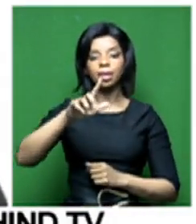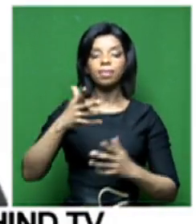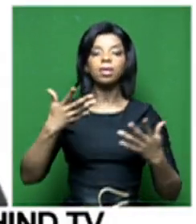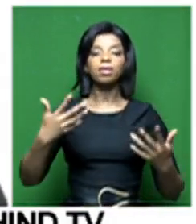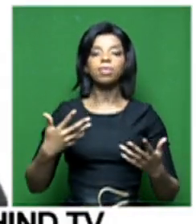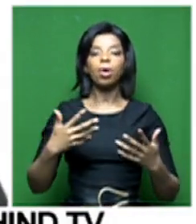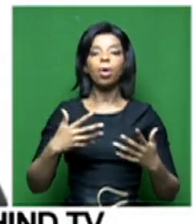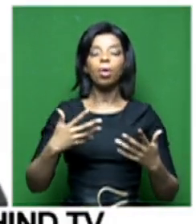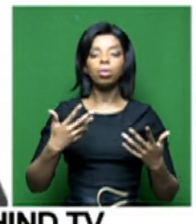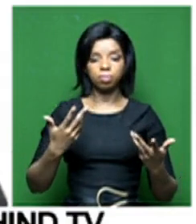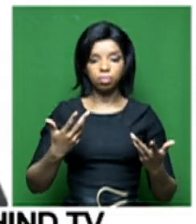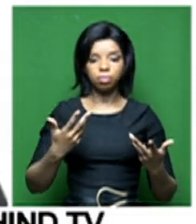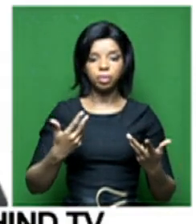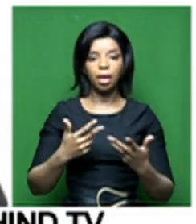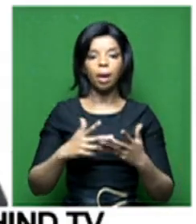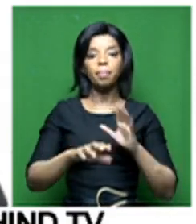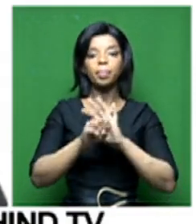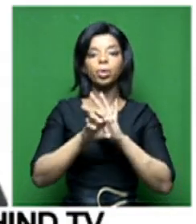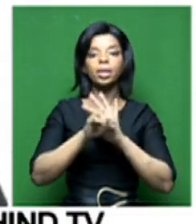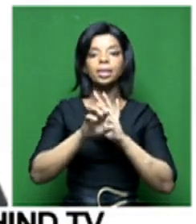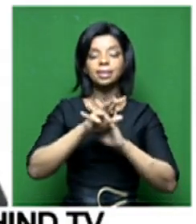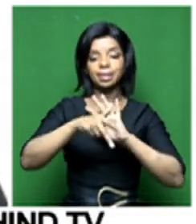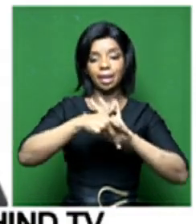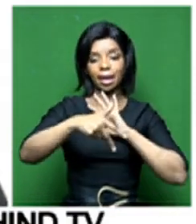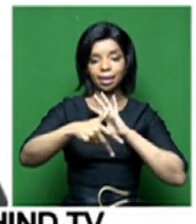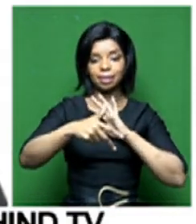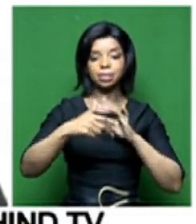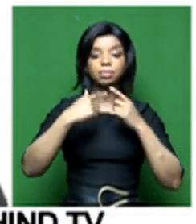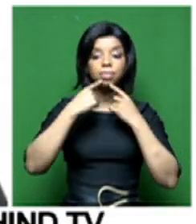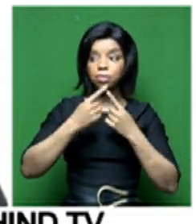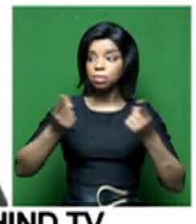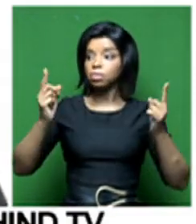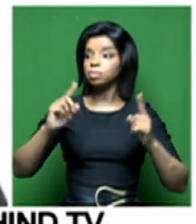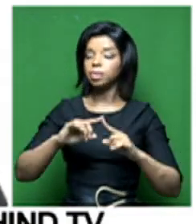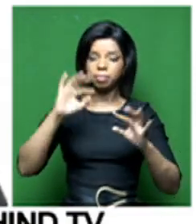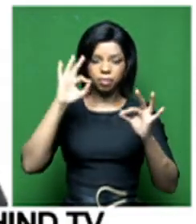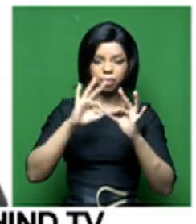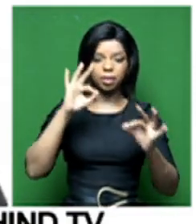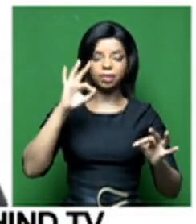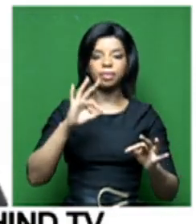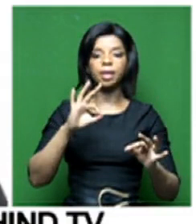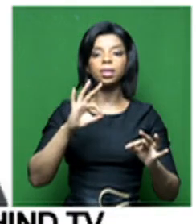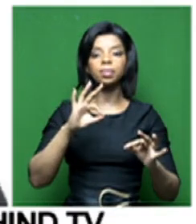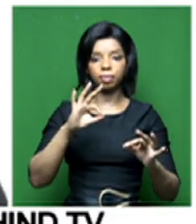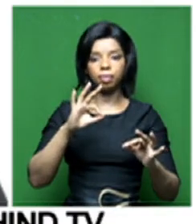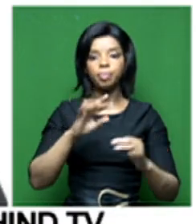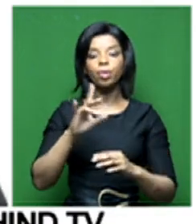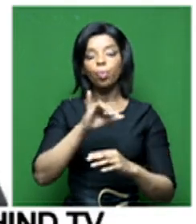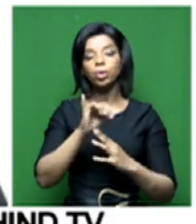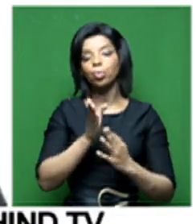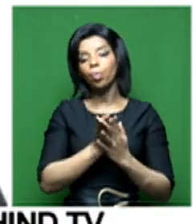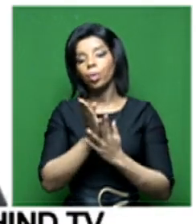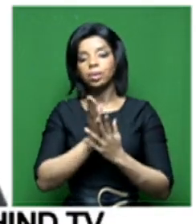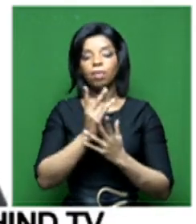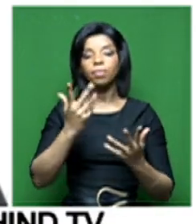it was very specific on, you know, which equipment allows, in the form of